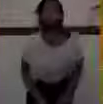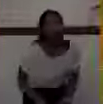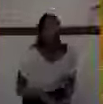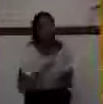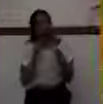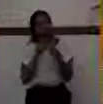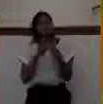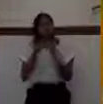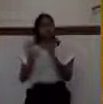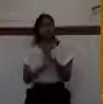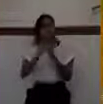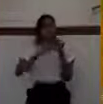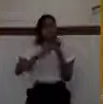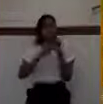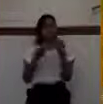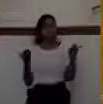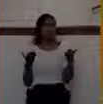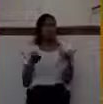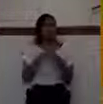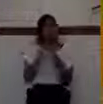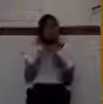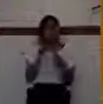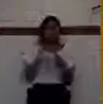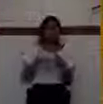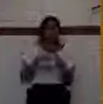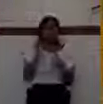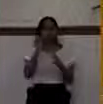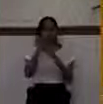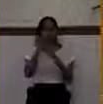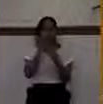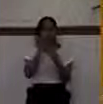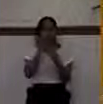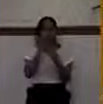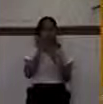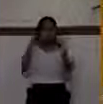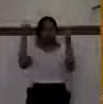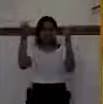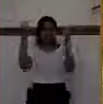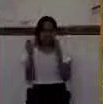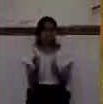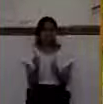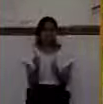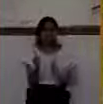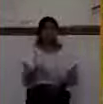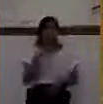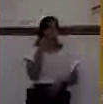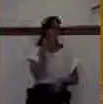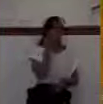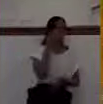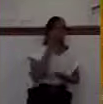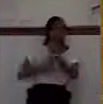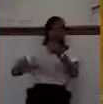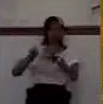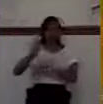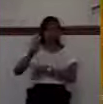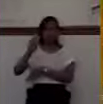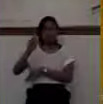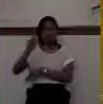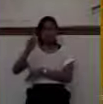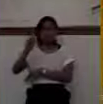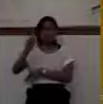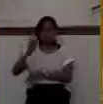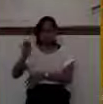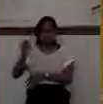delusion, but also deterioration. The replacement of the gold with bronze is a perfect picture